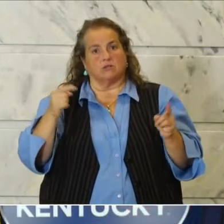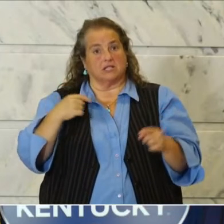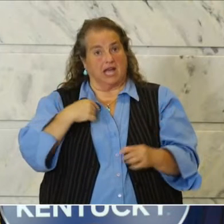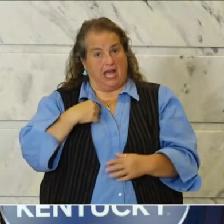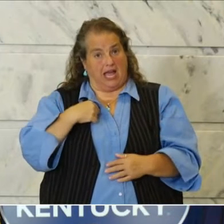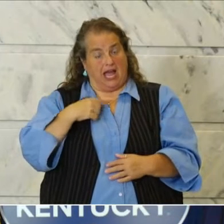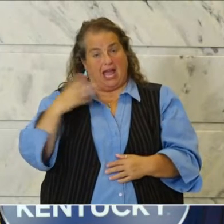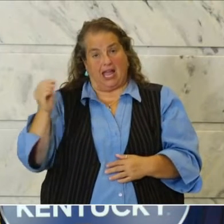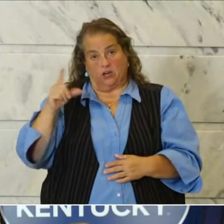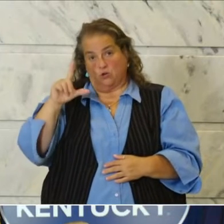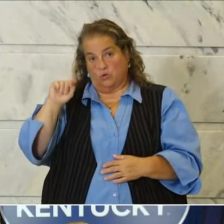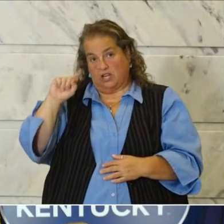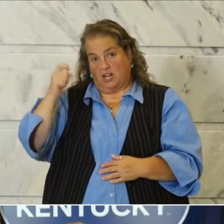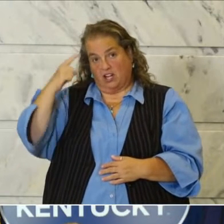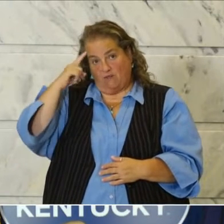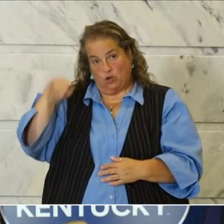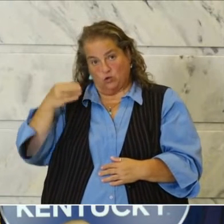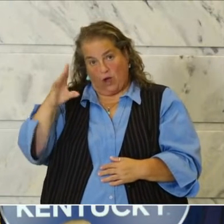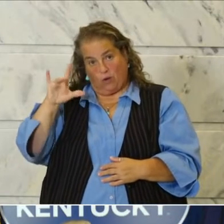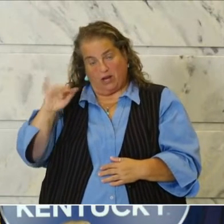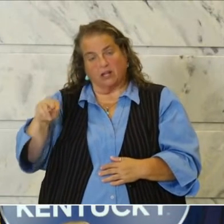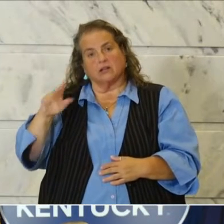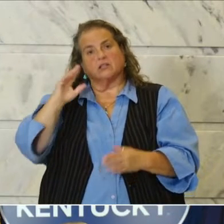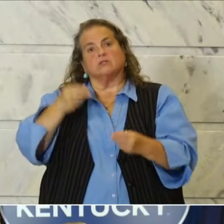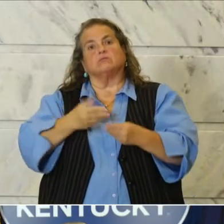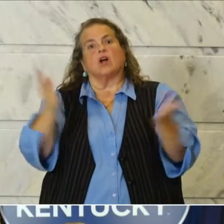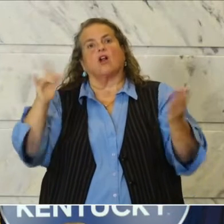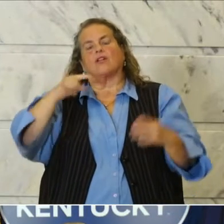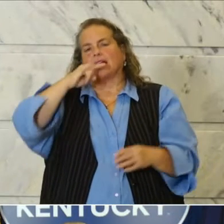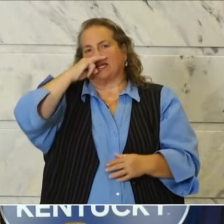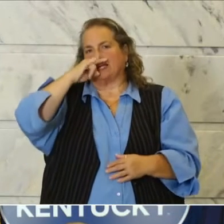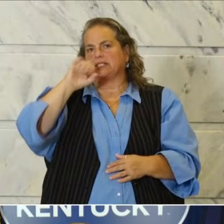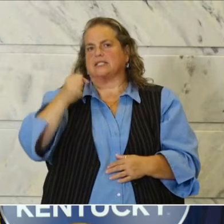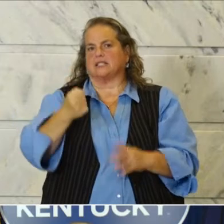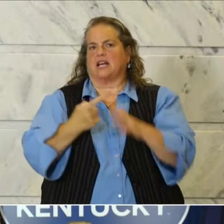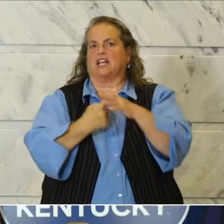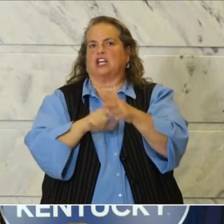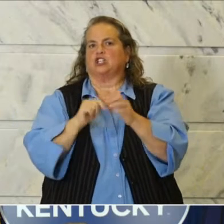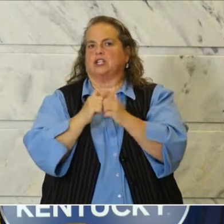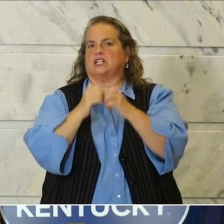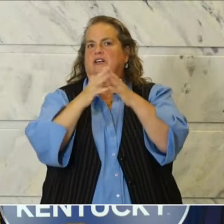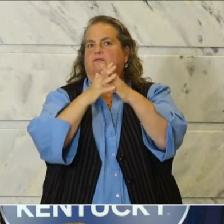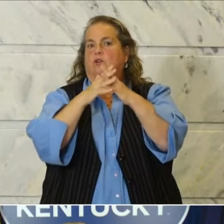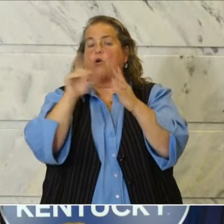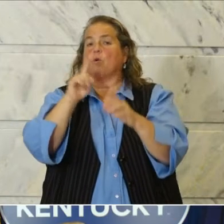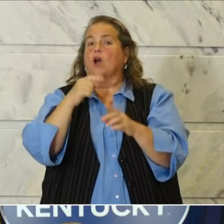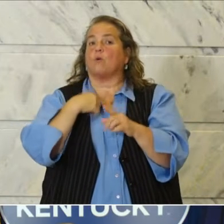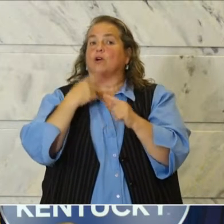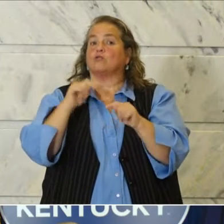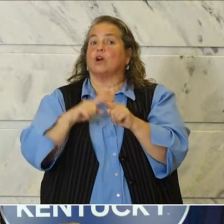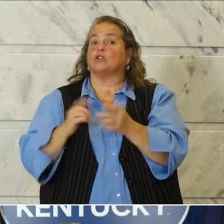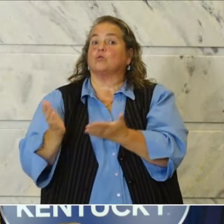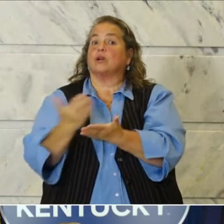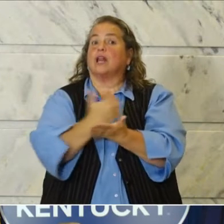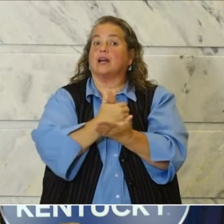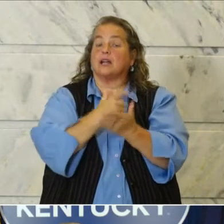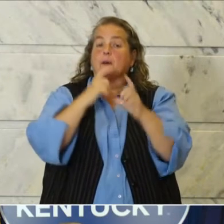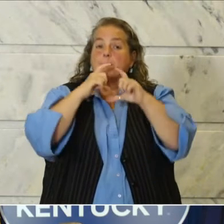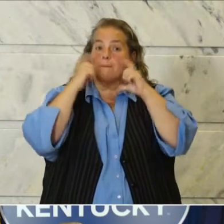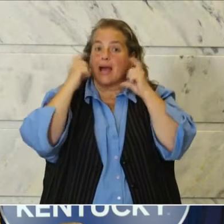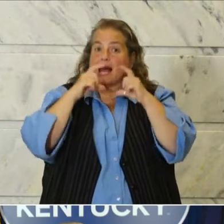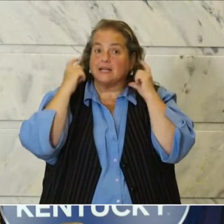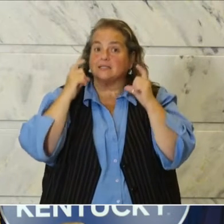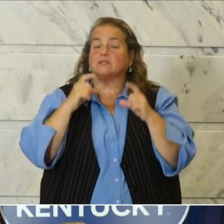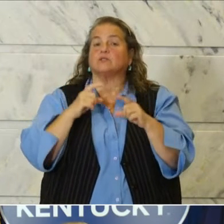Governor Jacqueline Coleman to launch the Coverings for Kids initiative. We are seeking to collect mask donations, homemade or otherwise, to